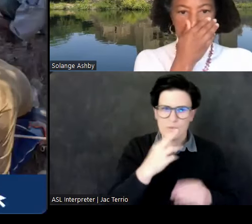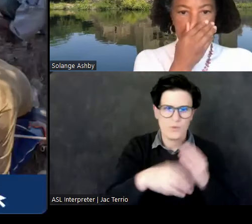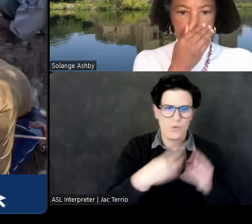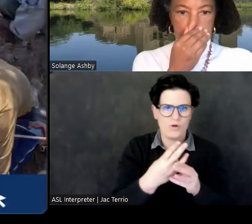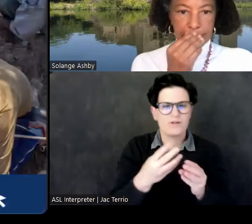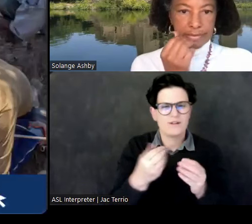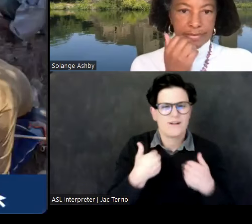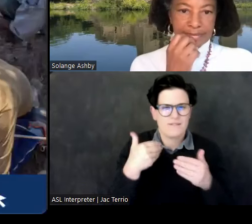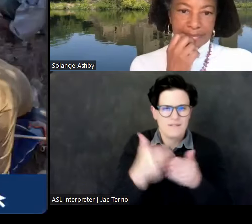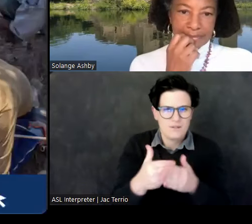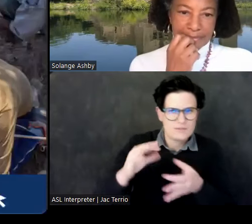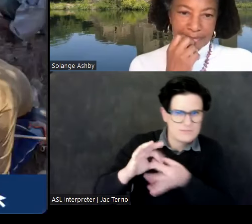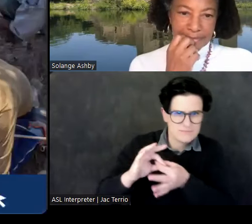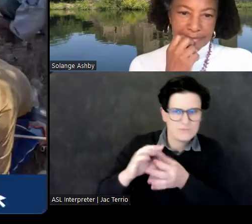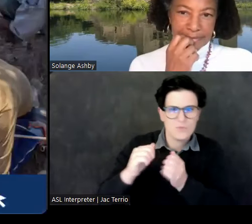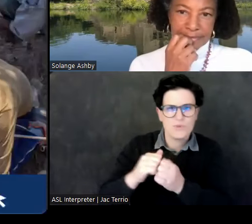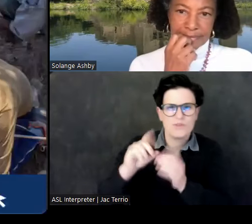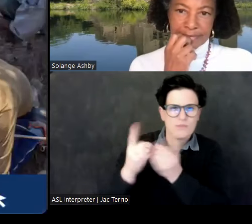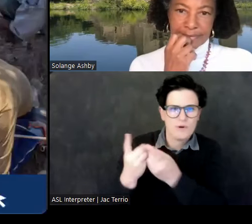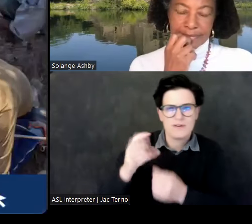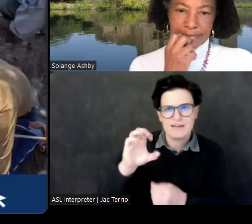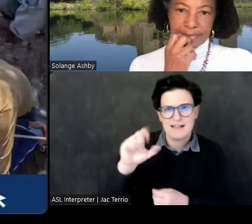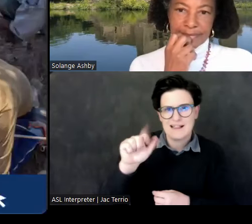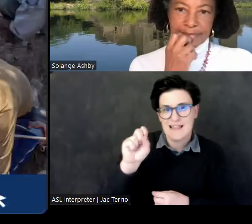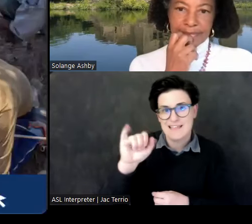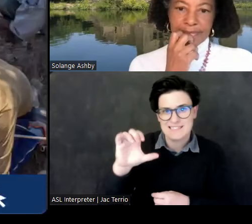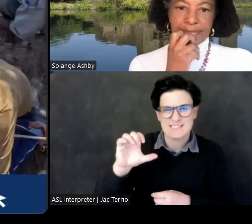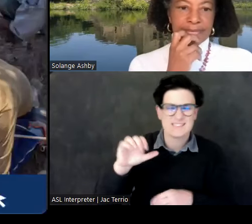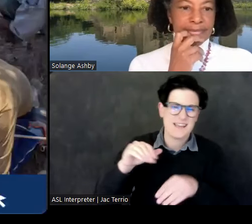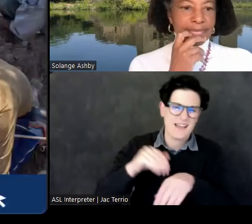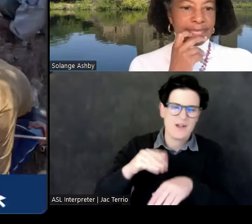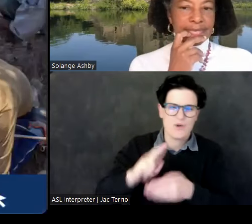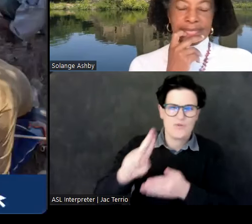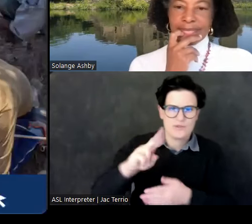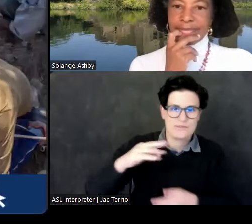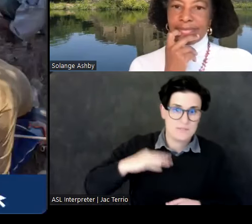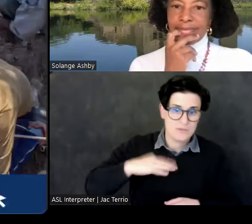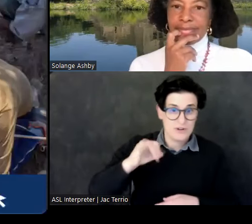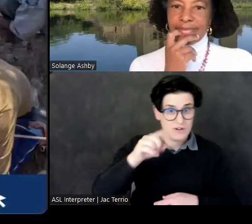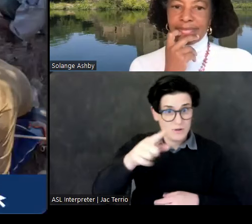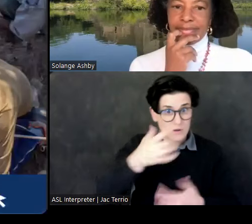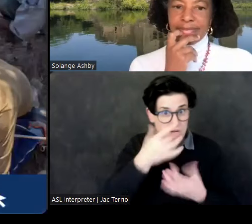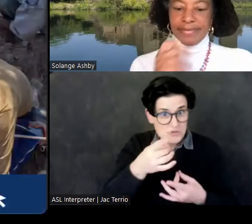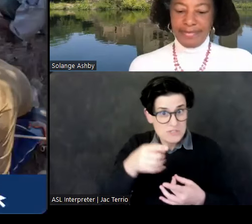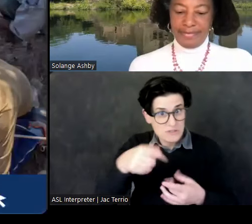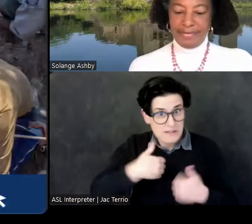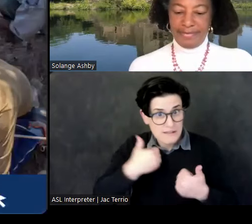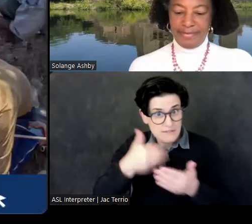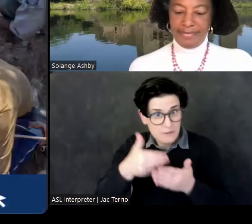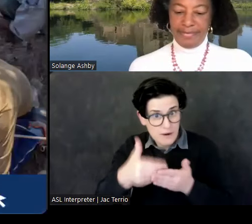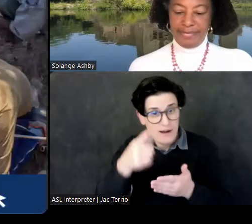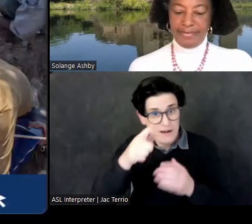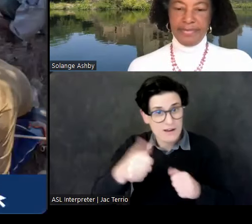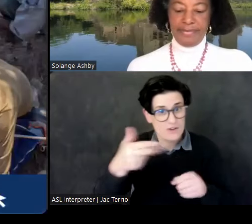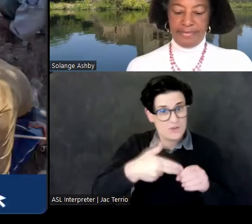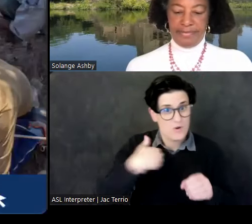Department of Classics at the University of Pittsburgh. If you live in the area and have an interest in archaeology, you can join us and get